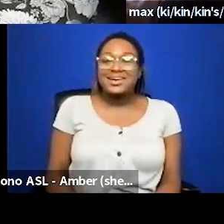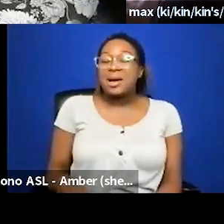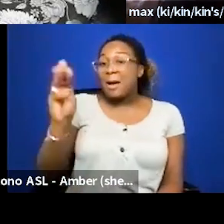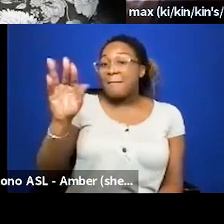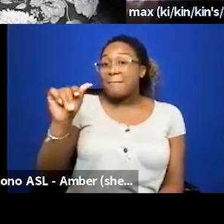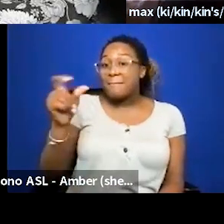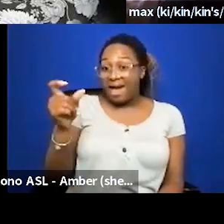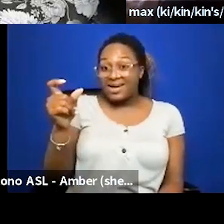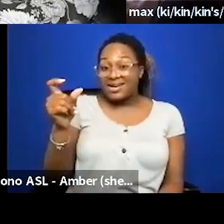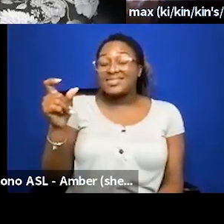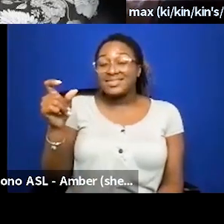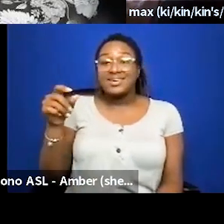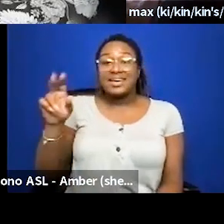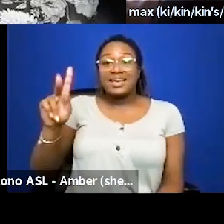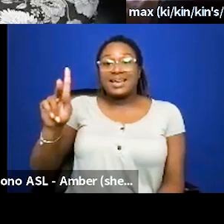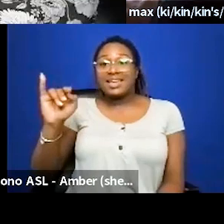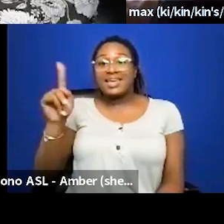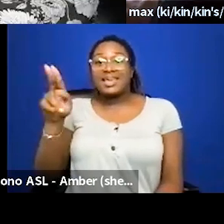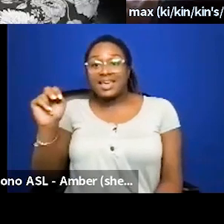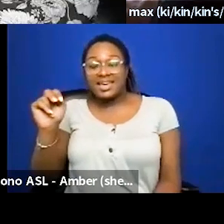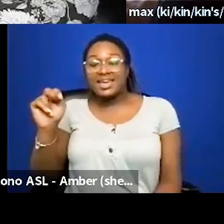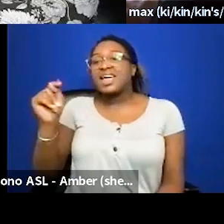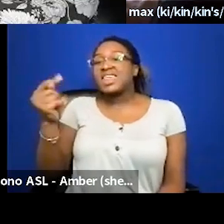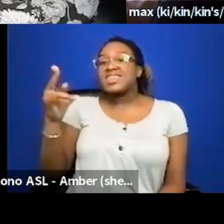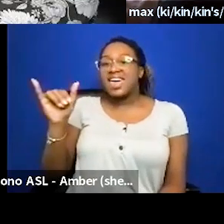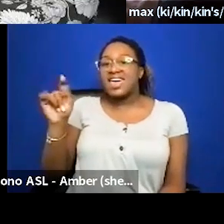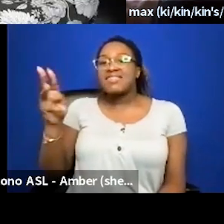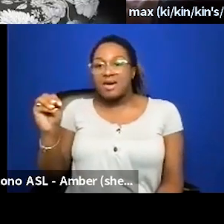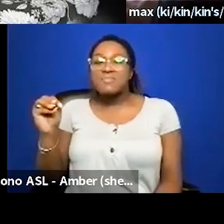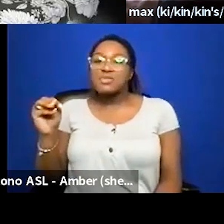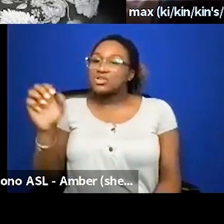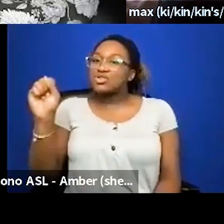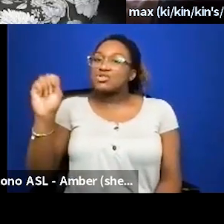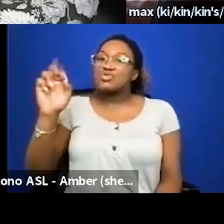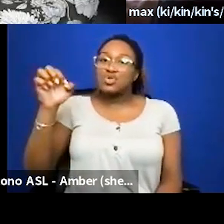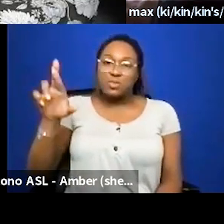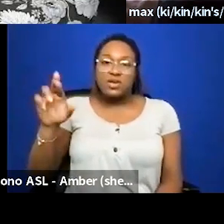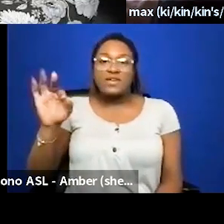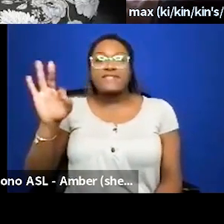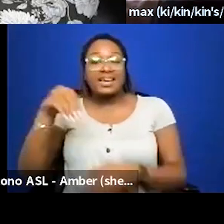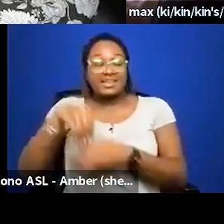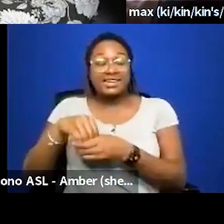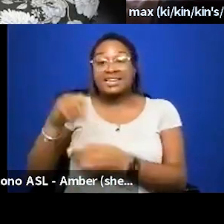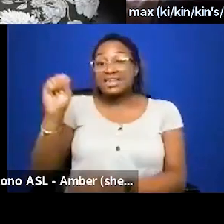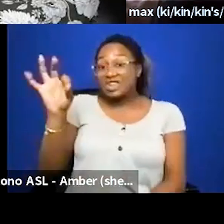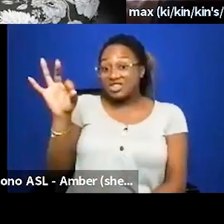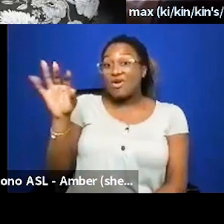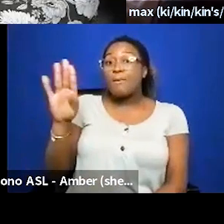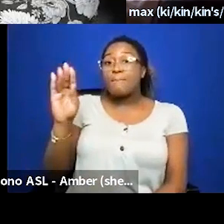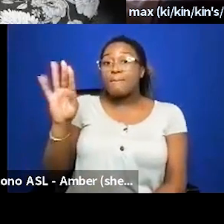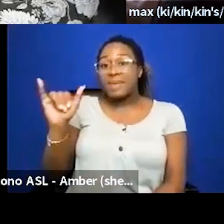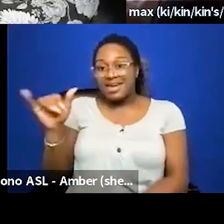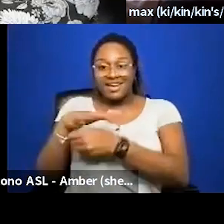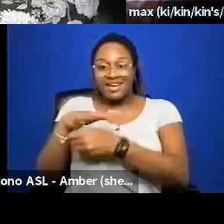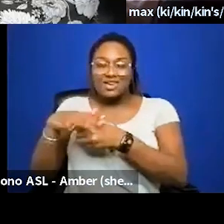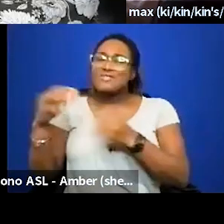uh key kin or they them is a super fat artist and organizer in the san francisco bay area max has been part of many projects